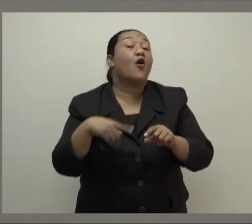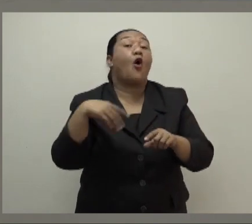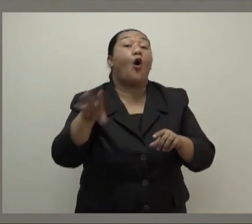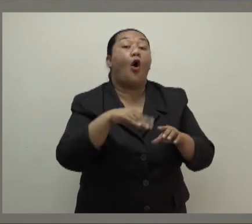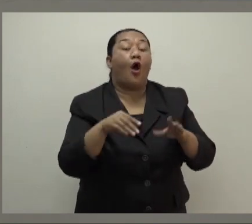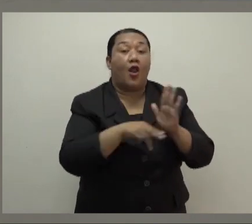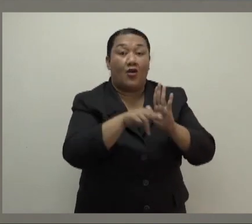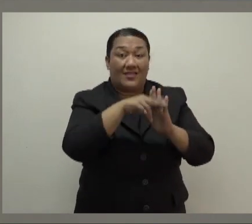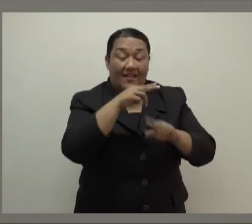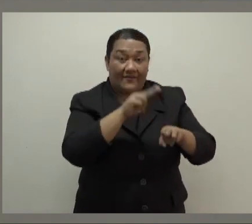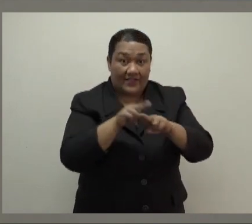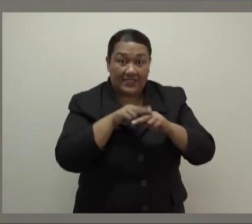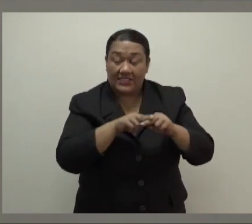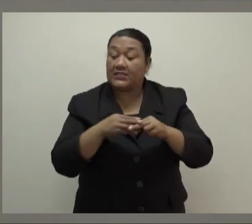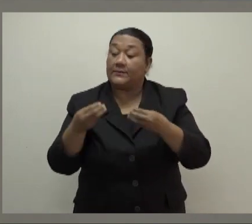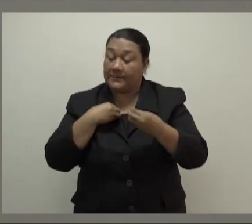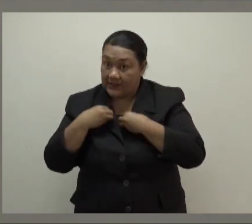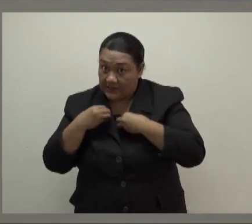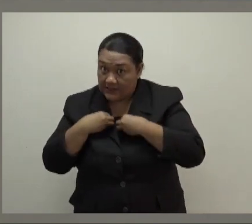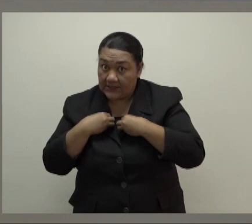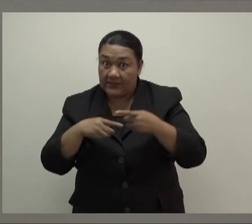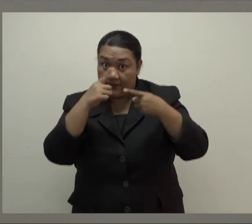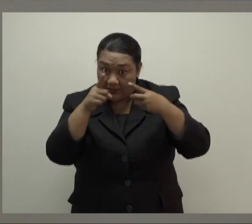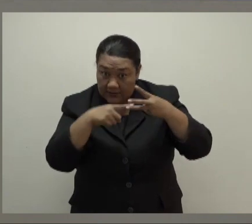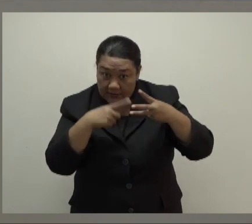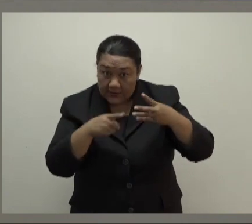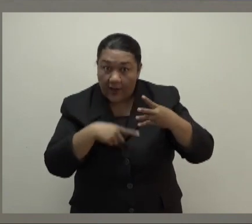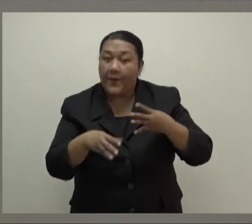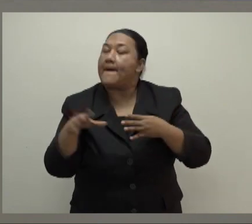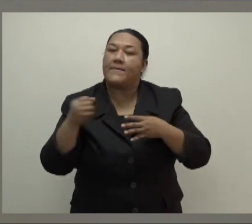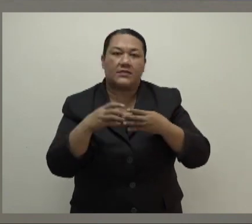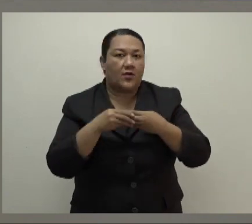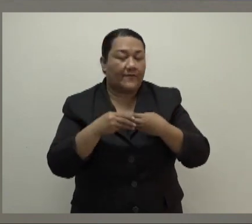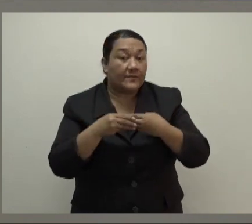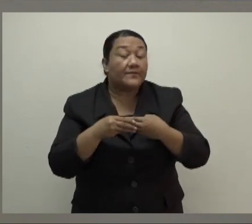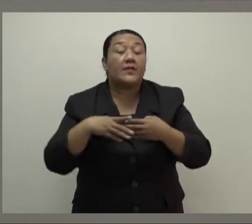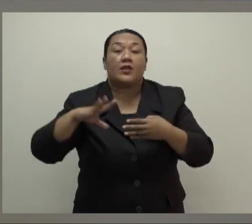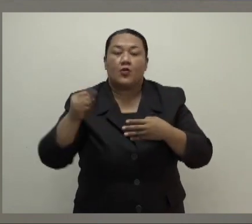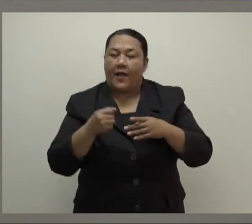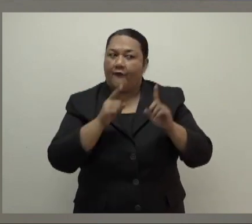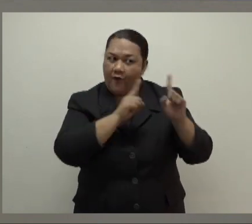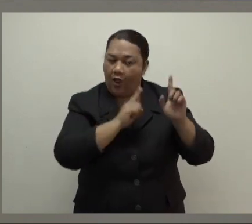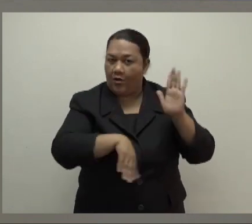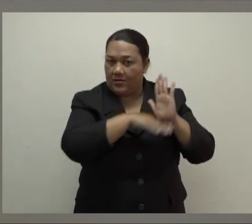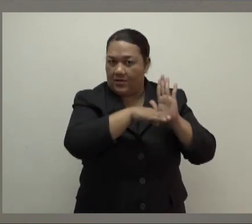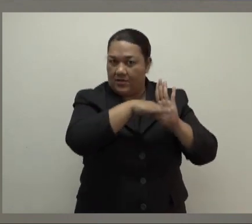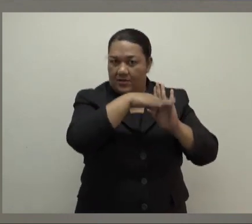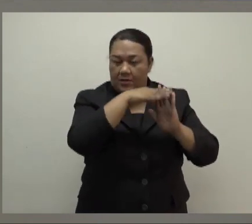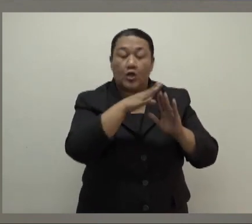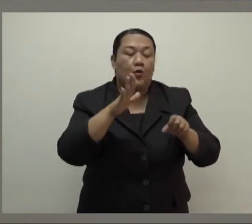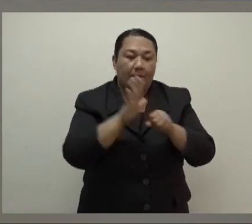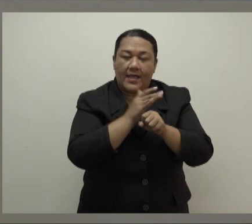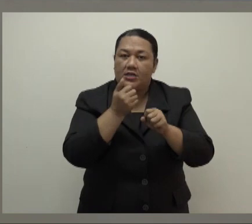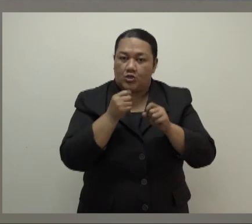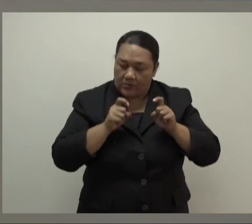transport operators and businesses must welcome this flexibility with stronger adherence to the measures that are required to maintain the